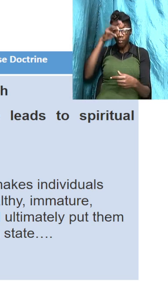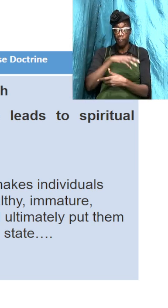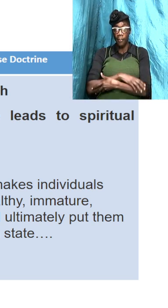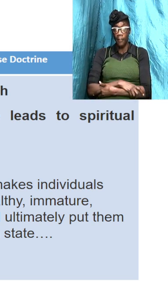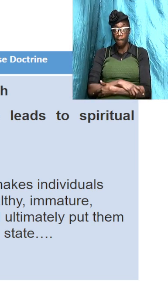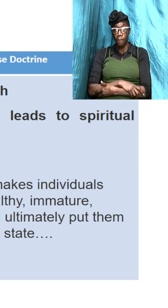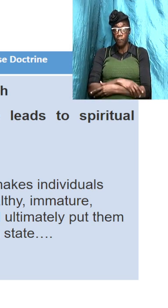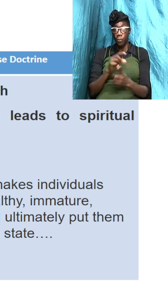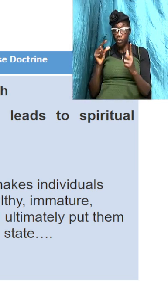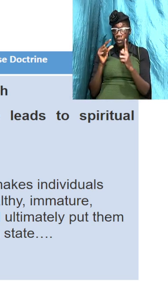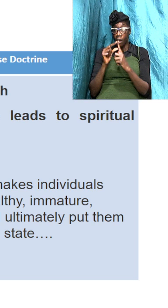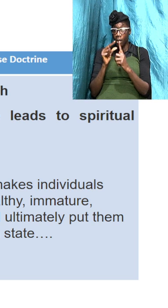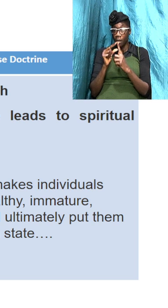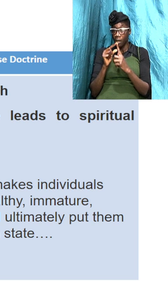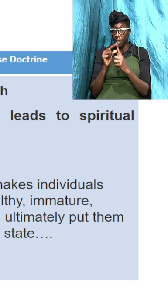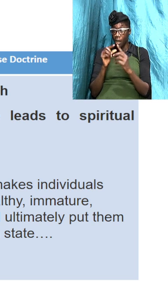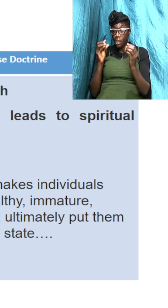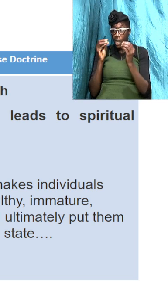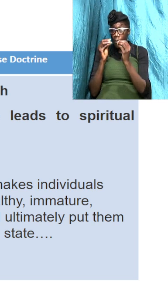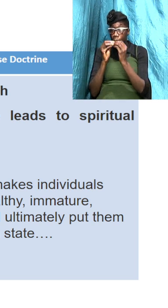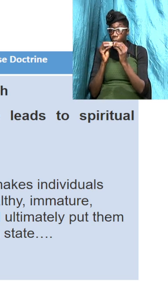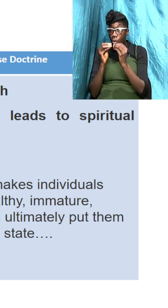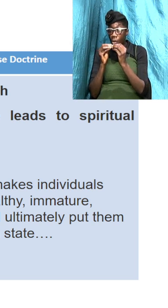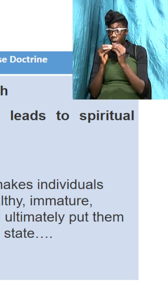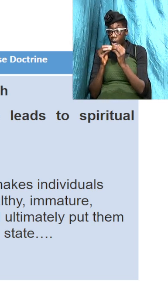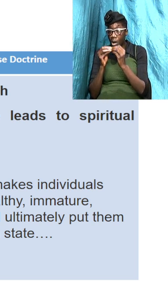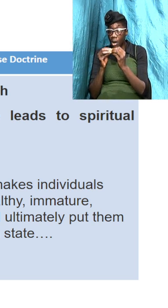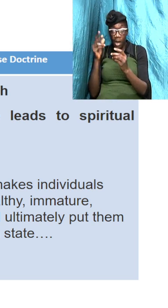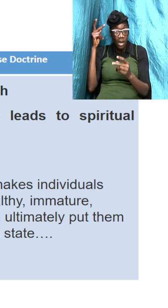so the more knowledge you have of God